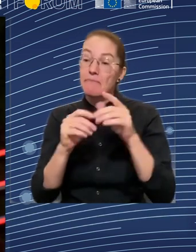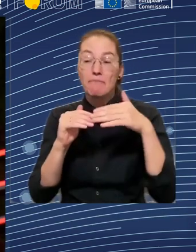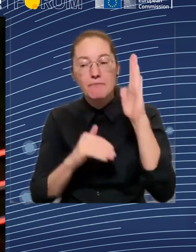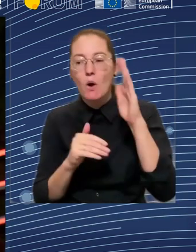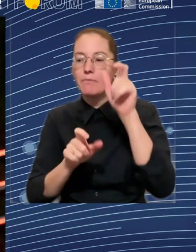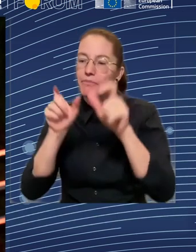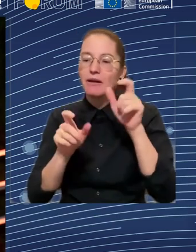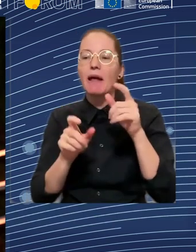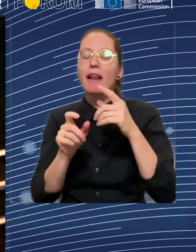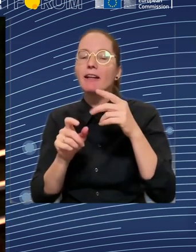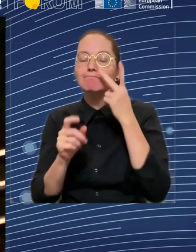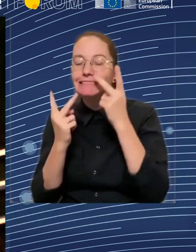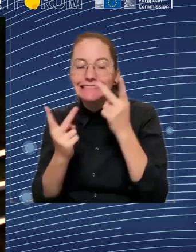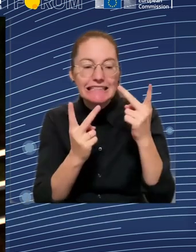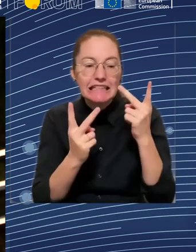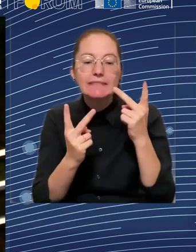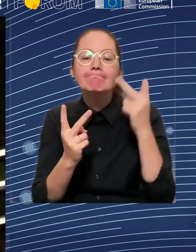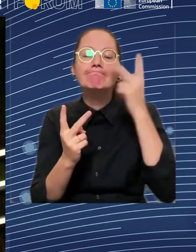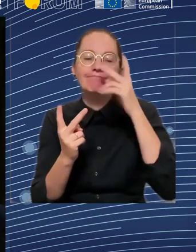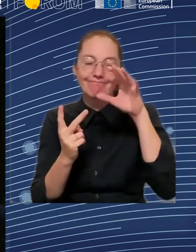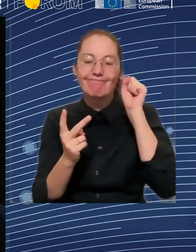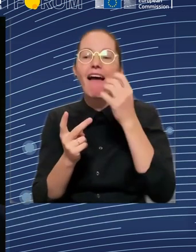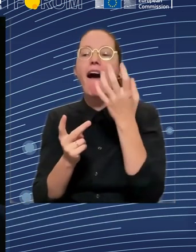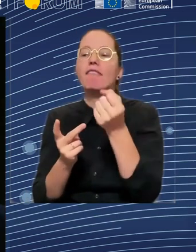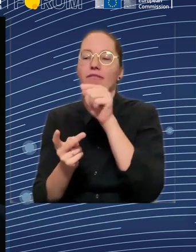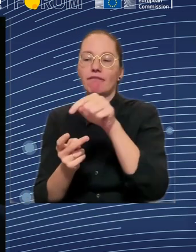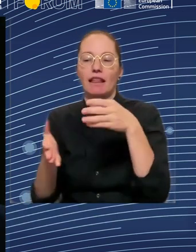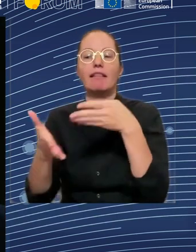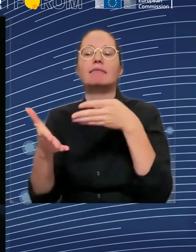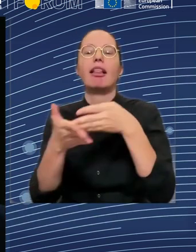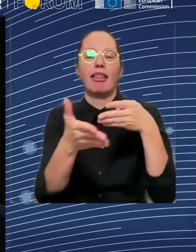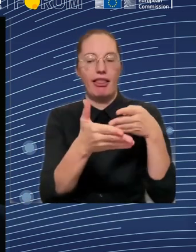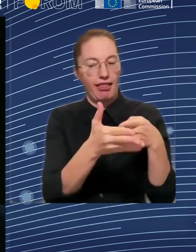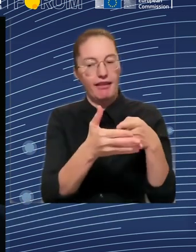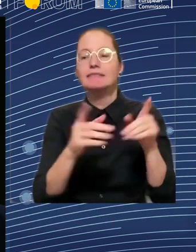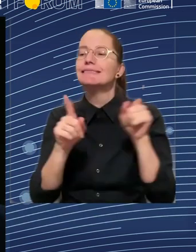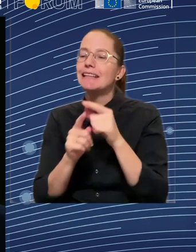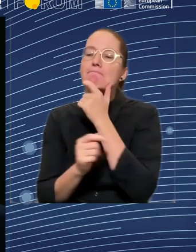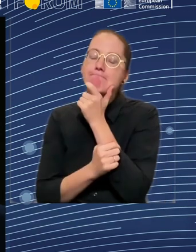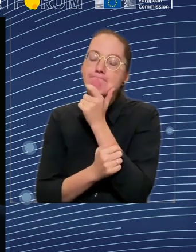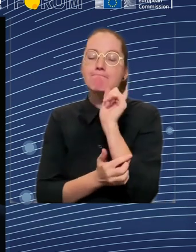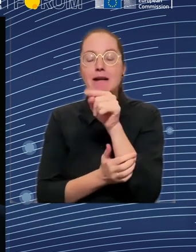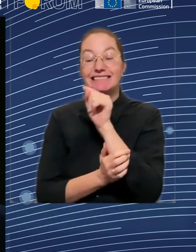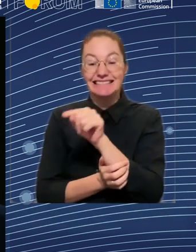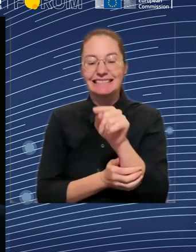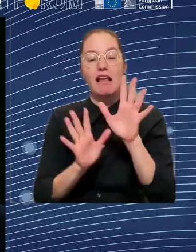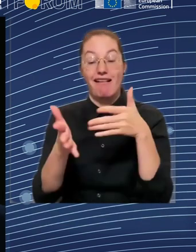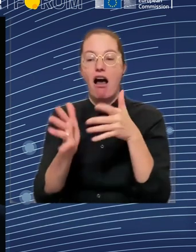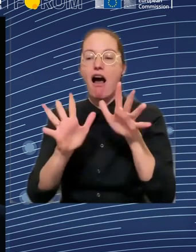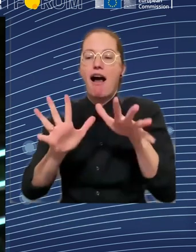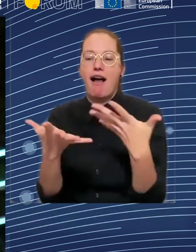between our welfare member states to have standards in terms of access to social protection